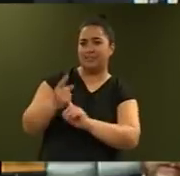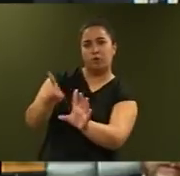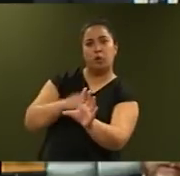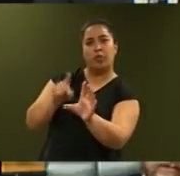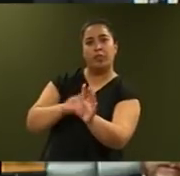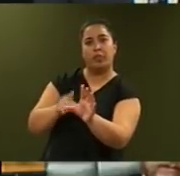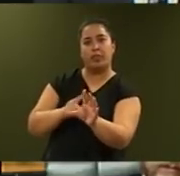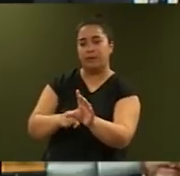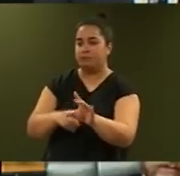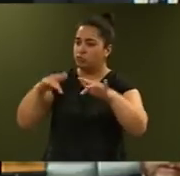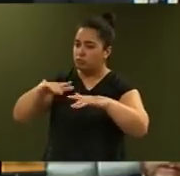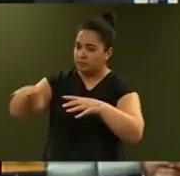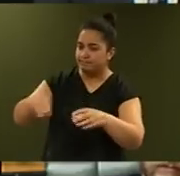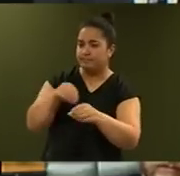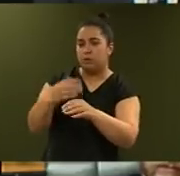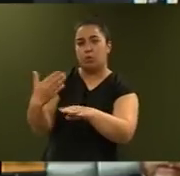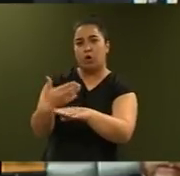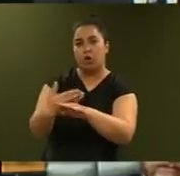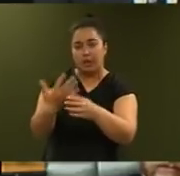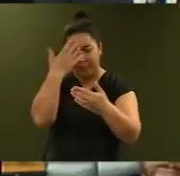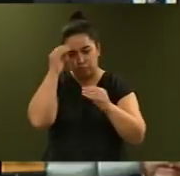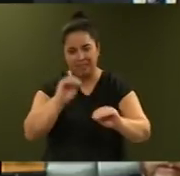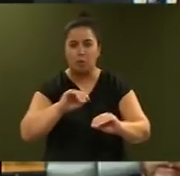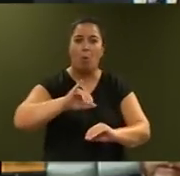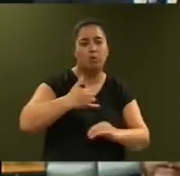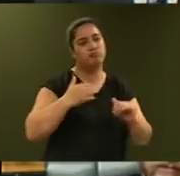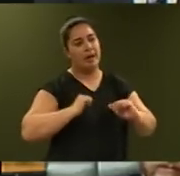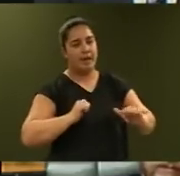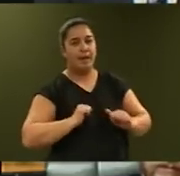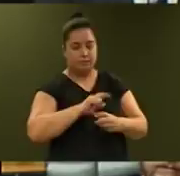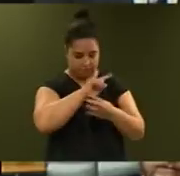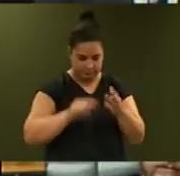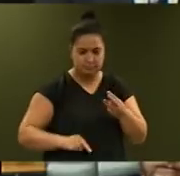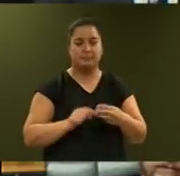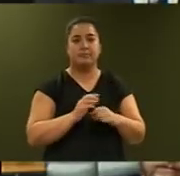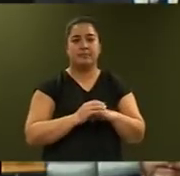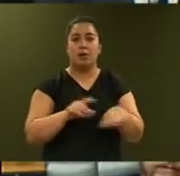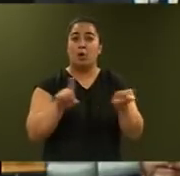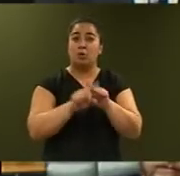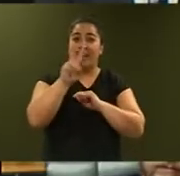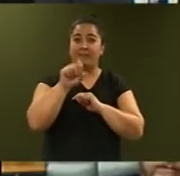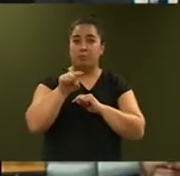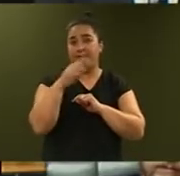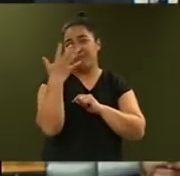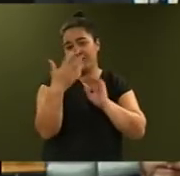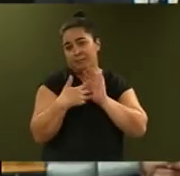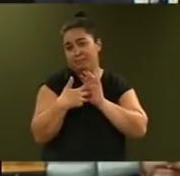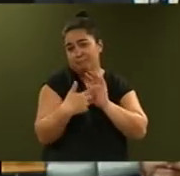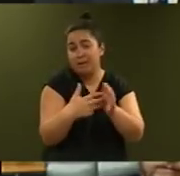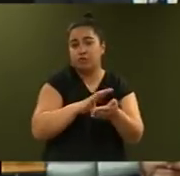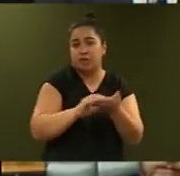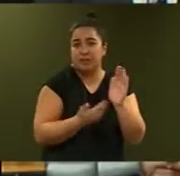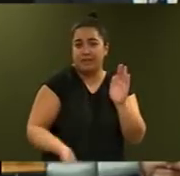who are not in employment, education or training. The Budget also provides $11.5 million of additional funding